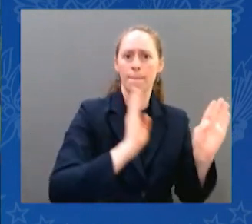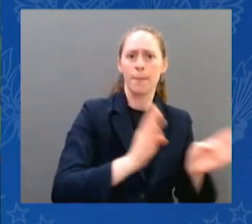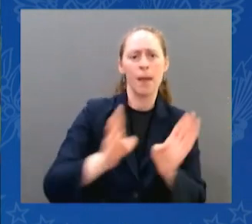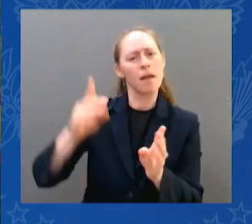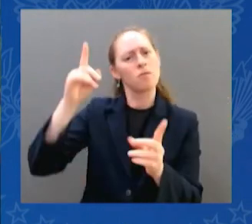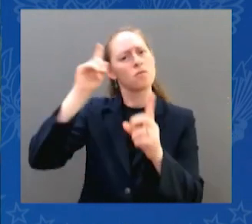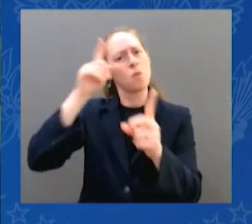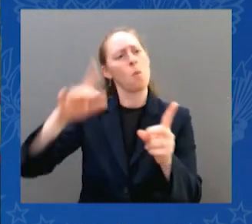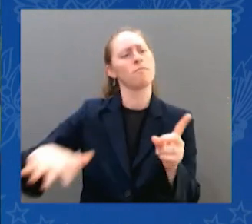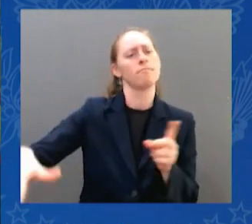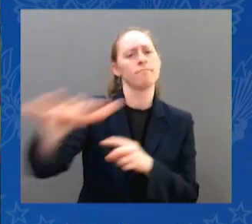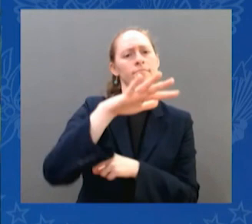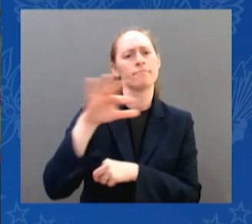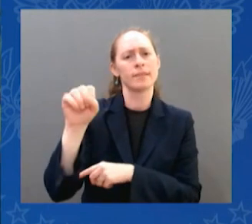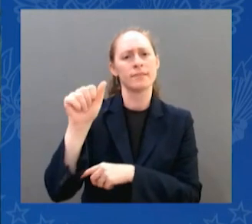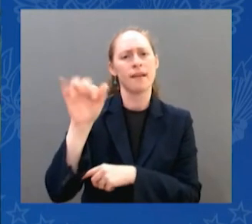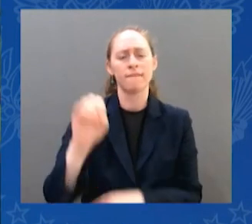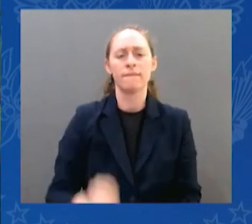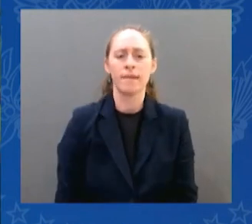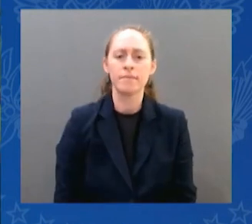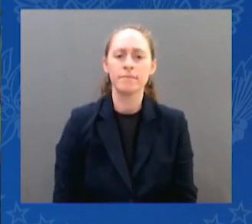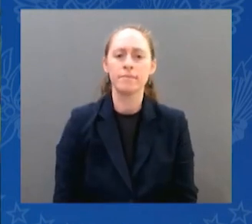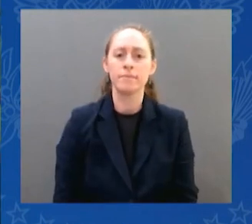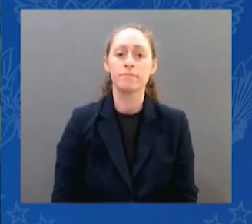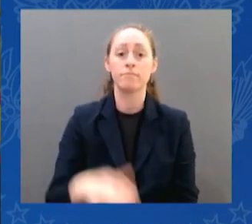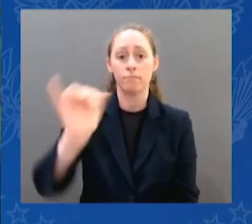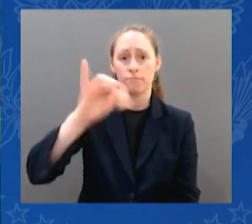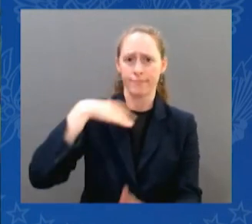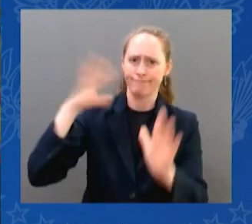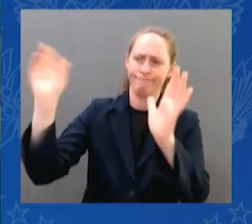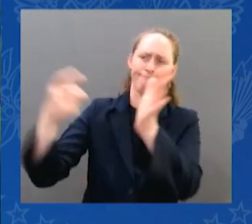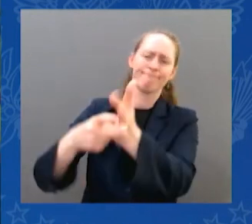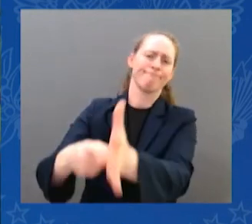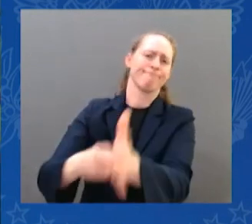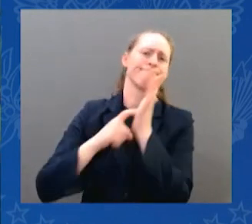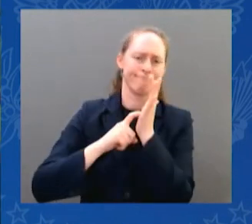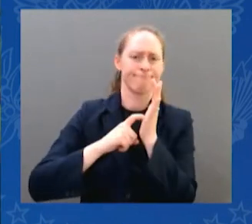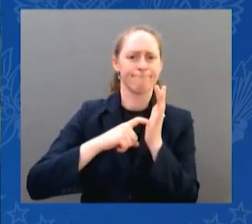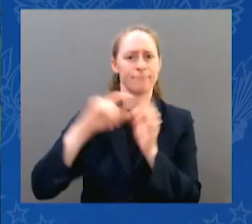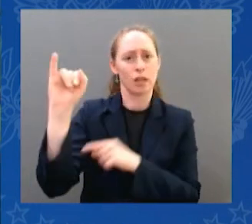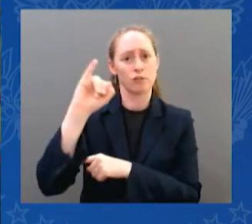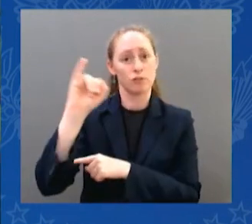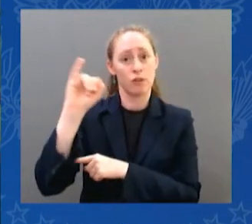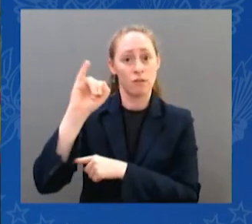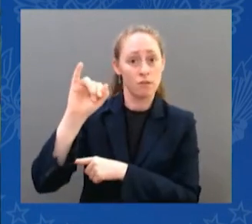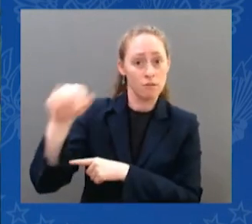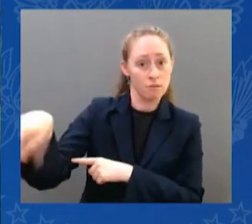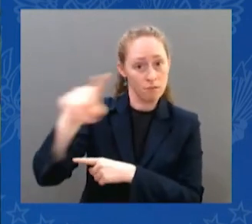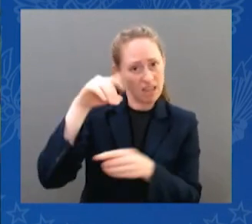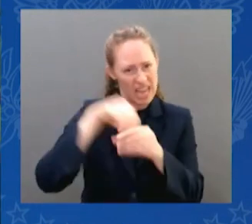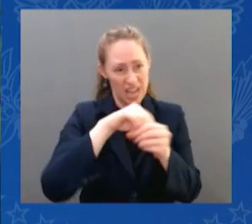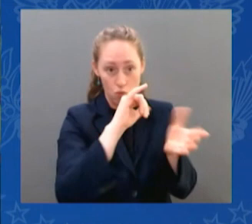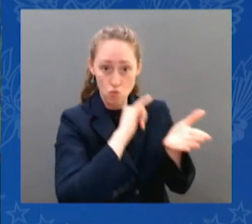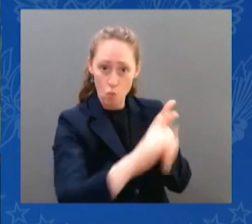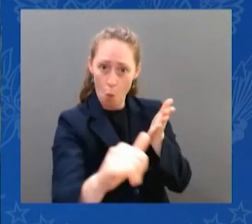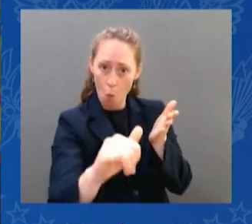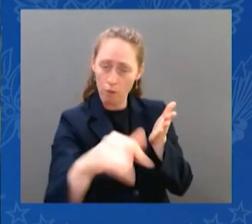companies doing business in the state of New York now have to cover abortion. And I signed six bills related to protecting our